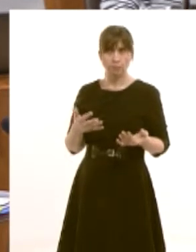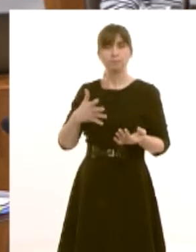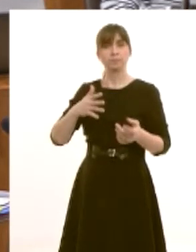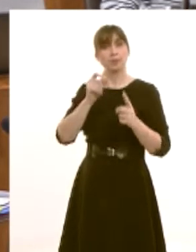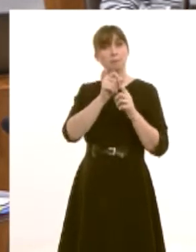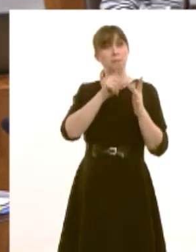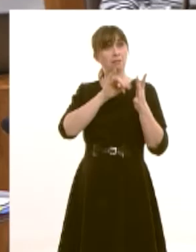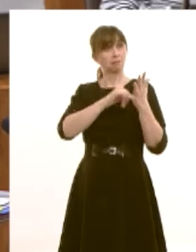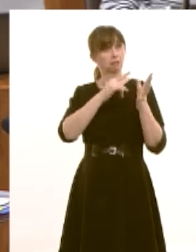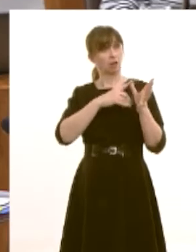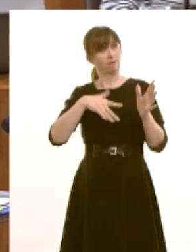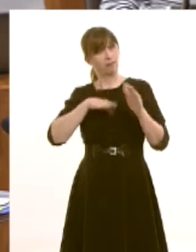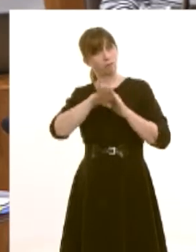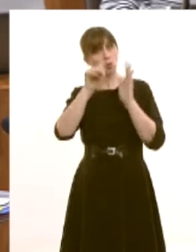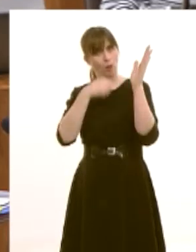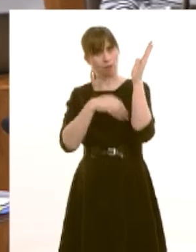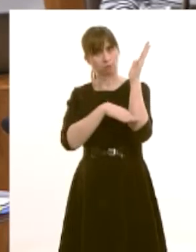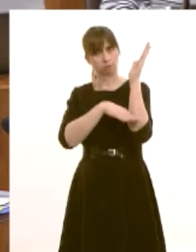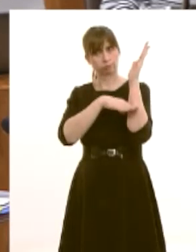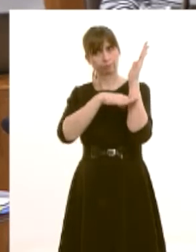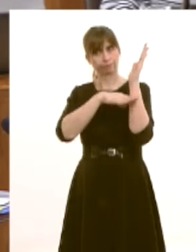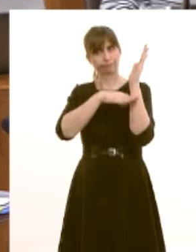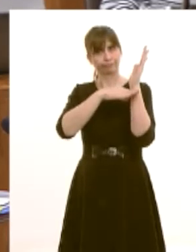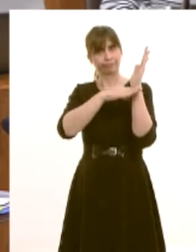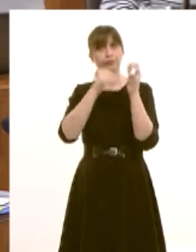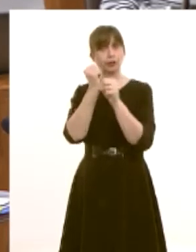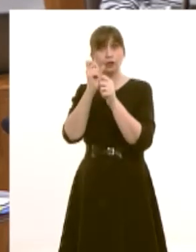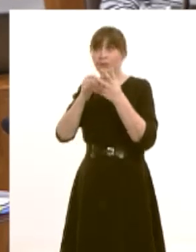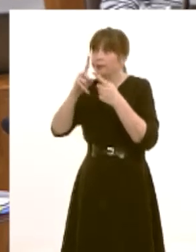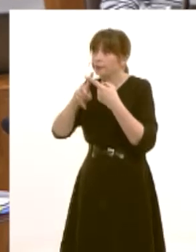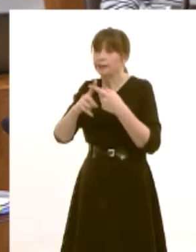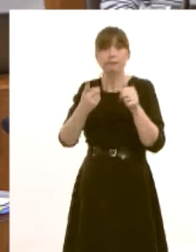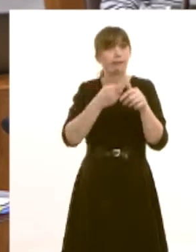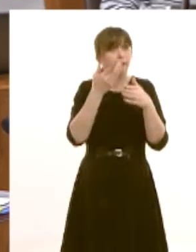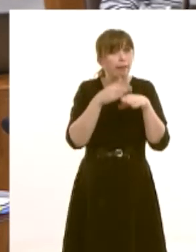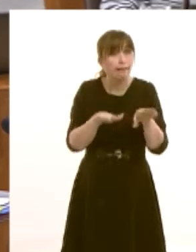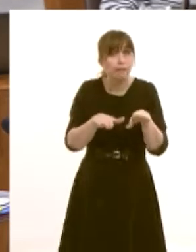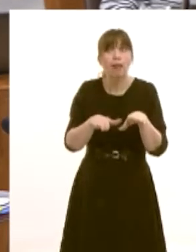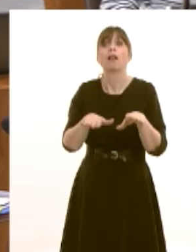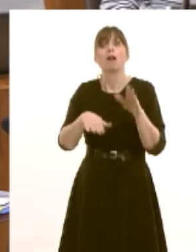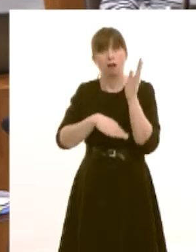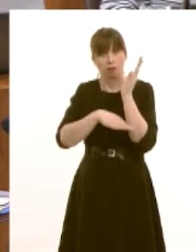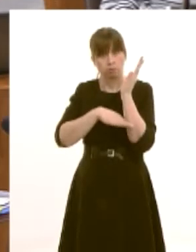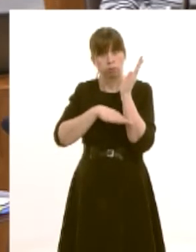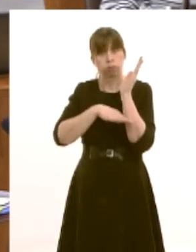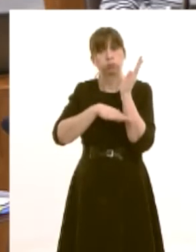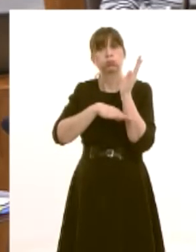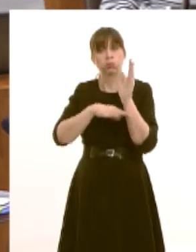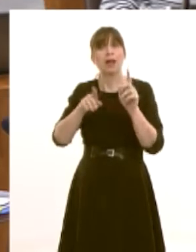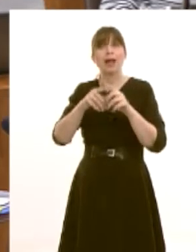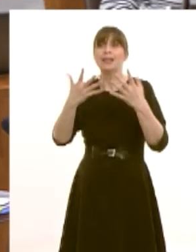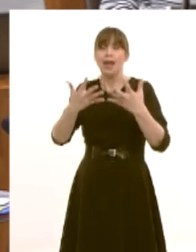pisa results will improve in the future we're seeing with the gcse we're seeing it with uh with a levels and importantly we're seeing schools being built across